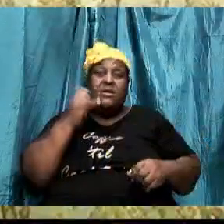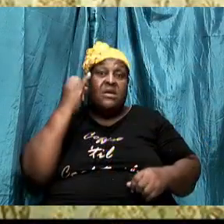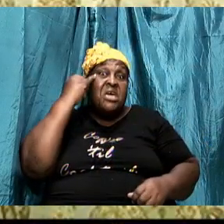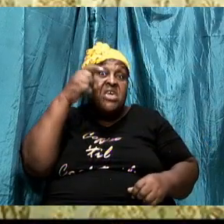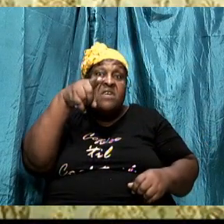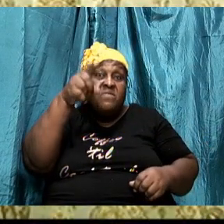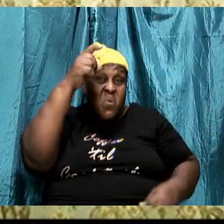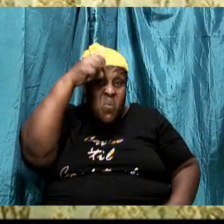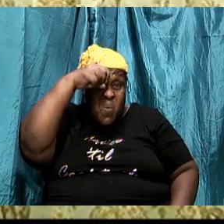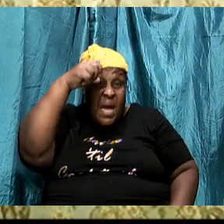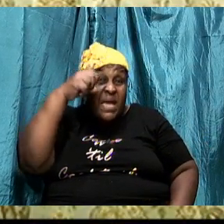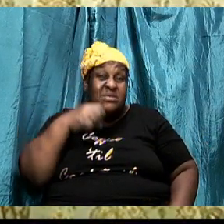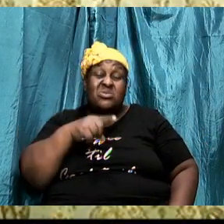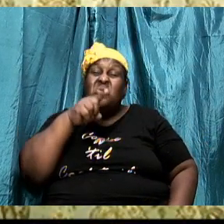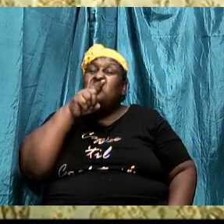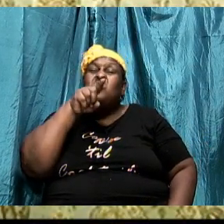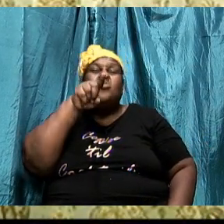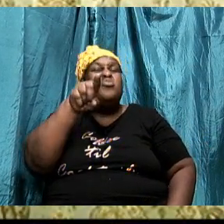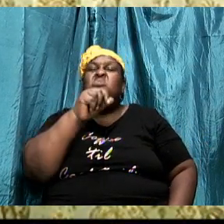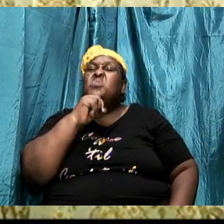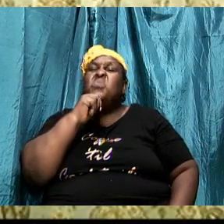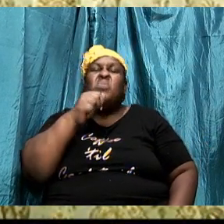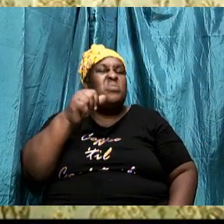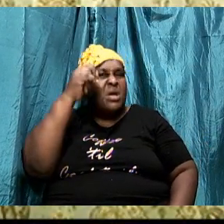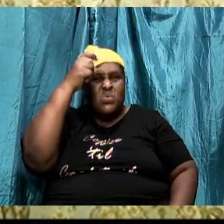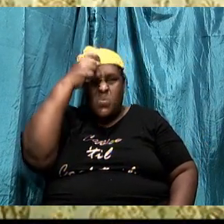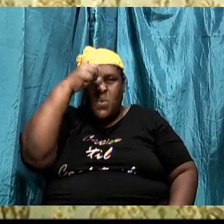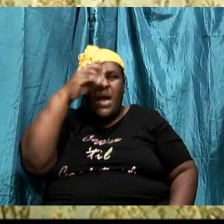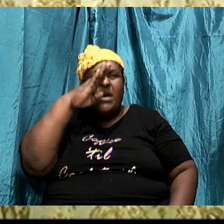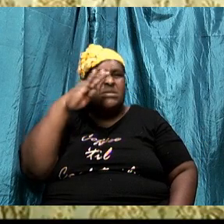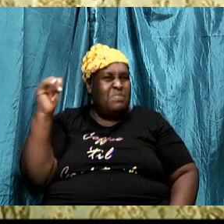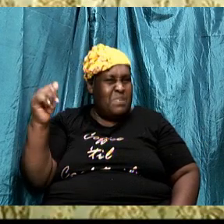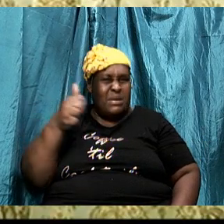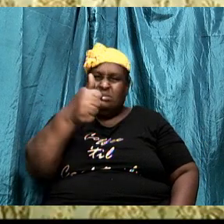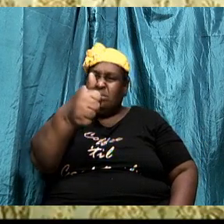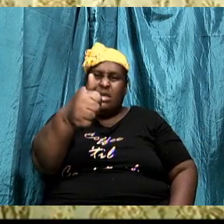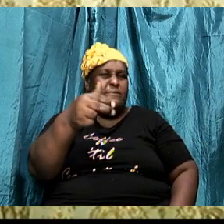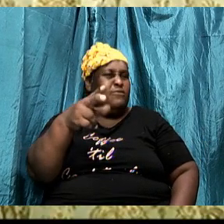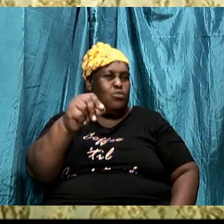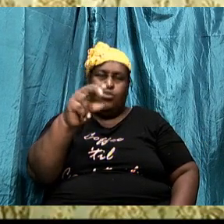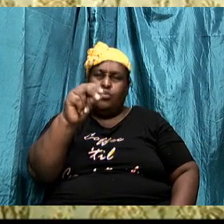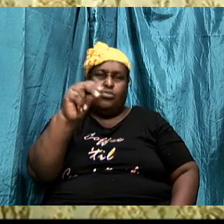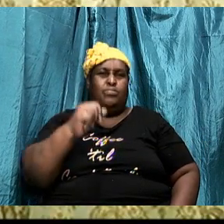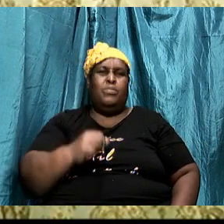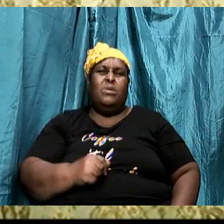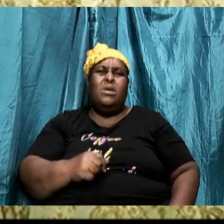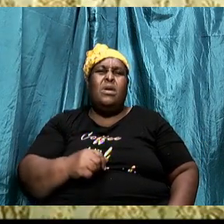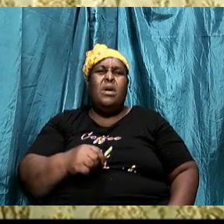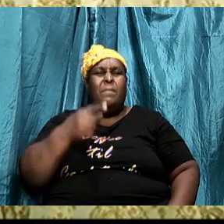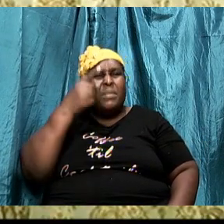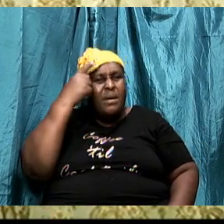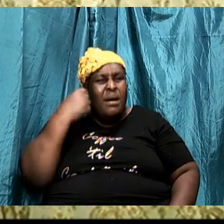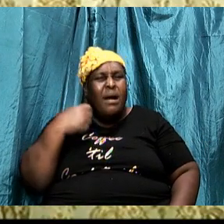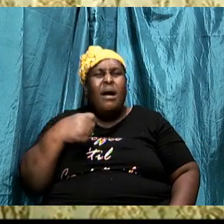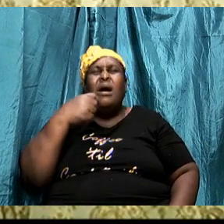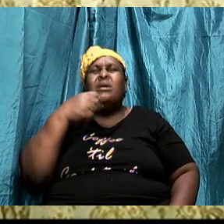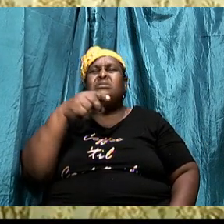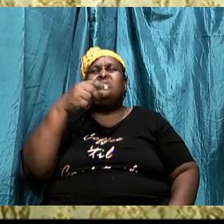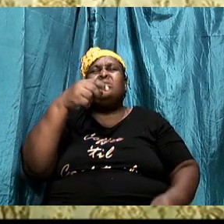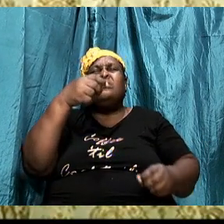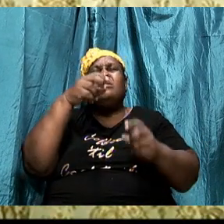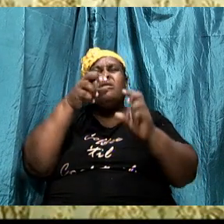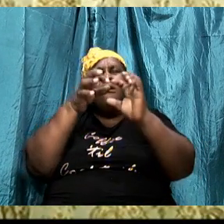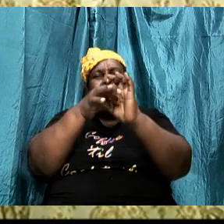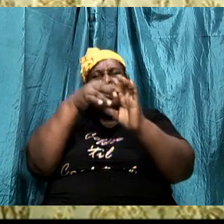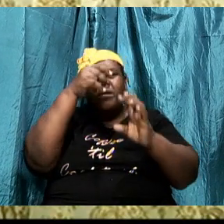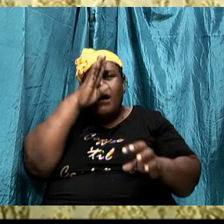all by yourself. If you are strong, you are not strong all by yourself. It is because of the Lord. You